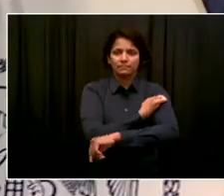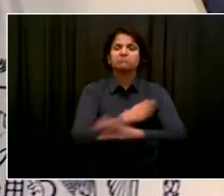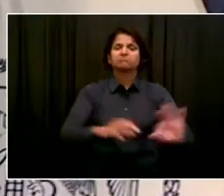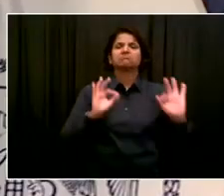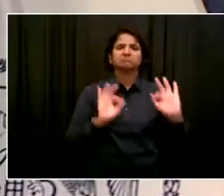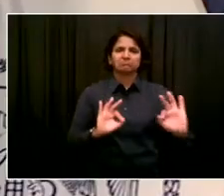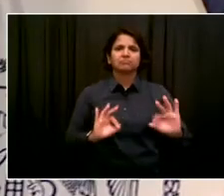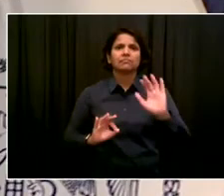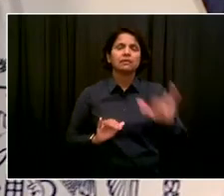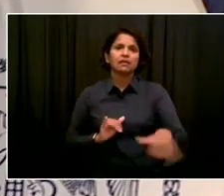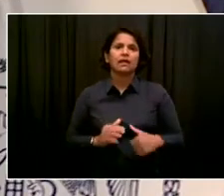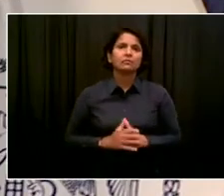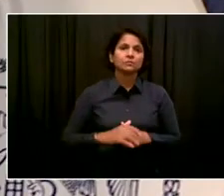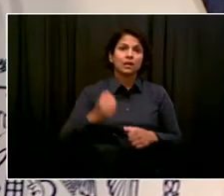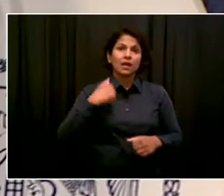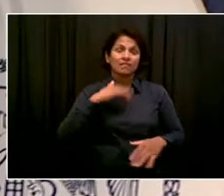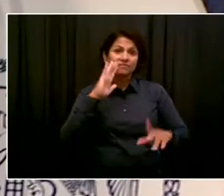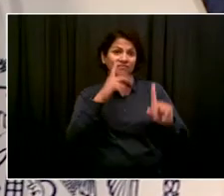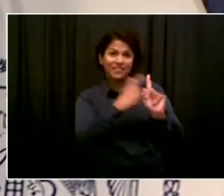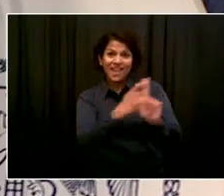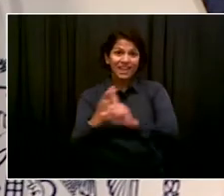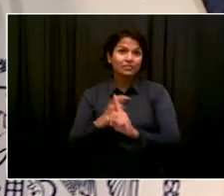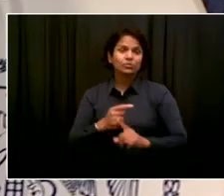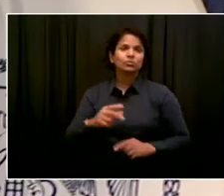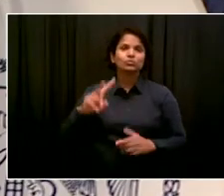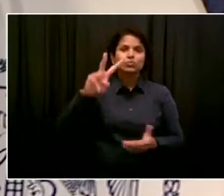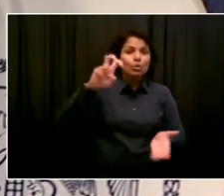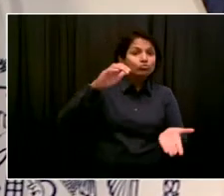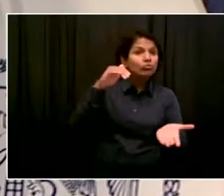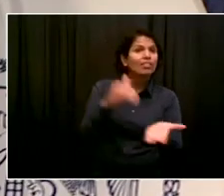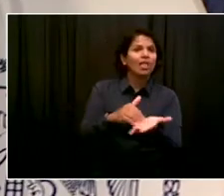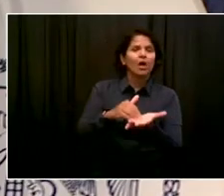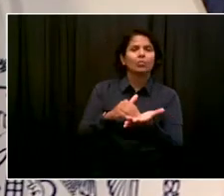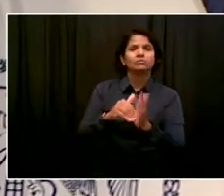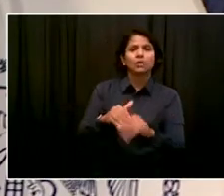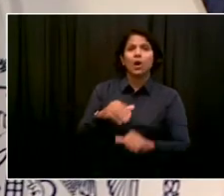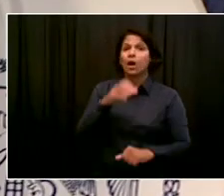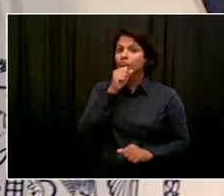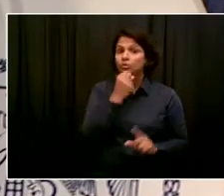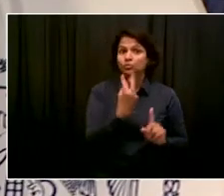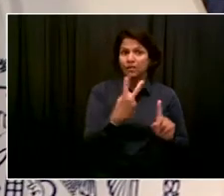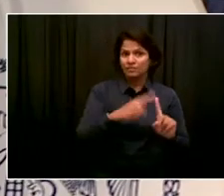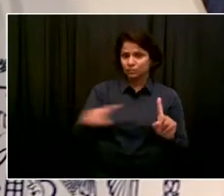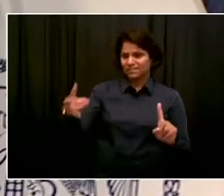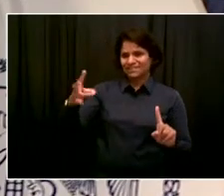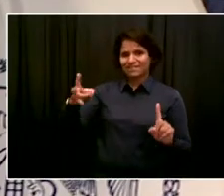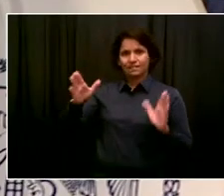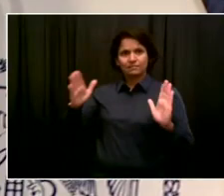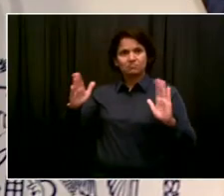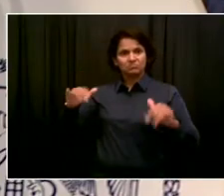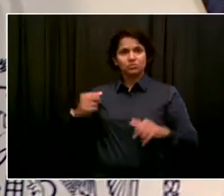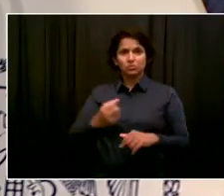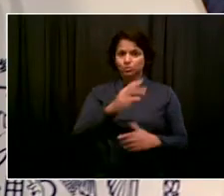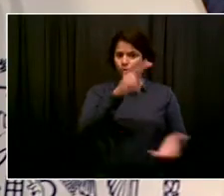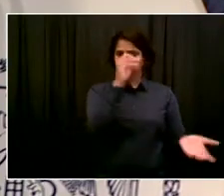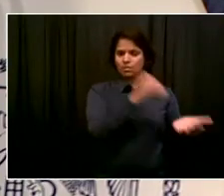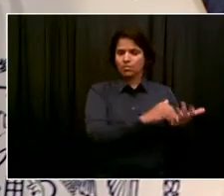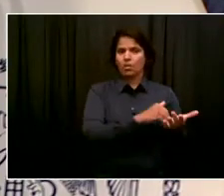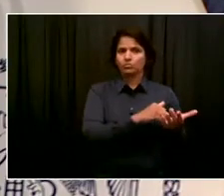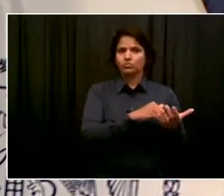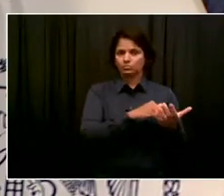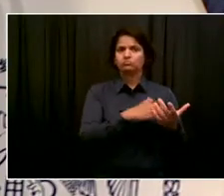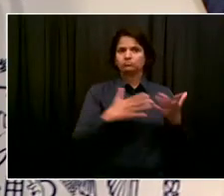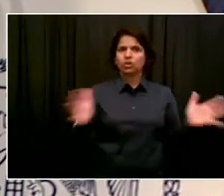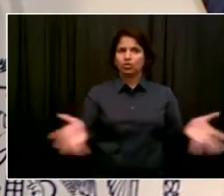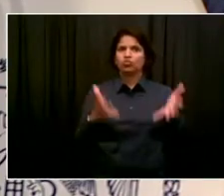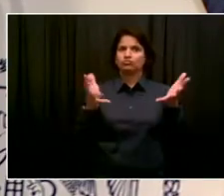comes on. This is the best time to go get vaccinated, go get your kid vaccinated. But if you don't do it now, any time is a good time